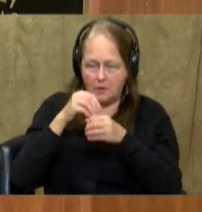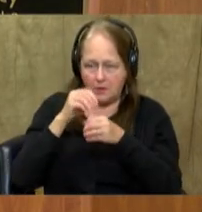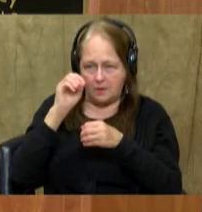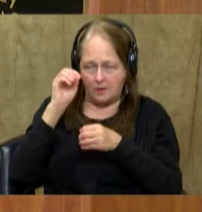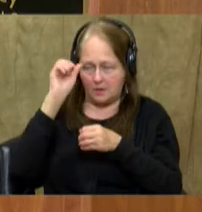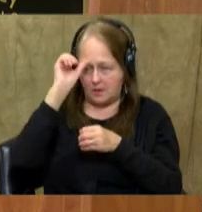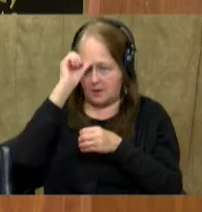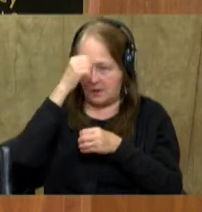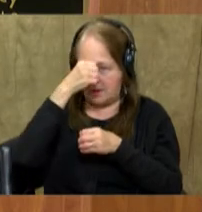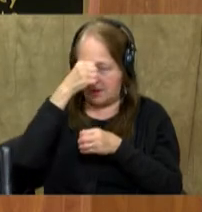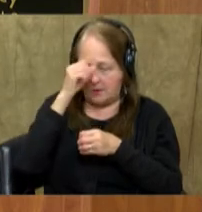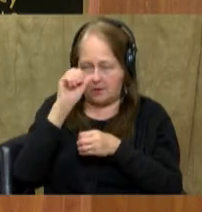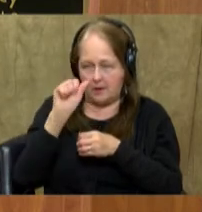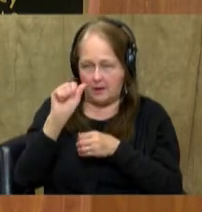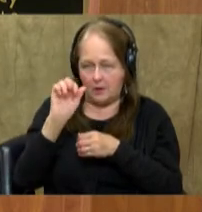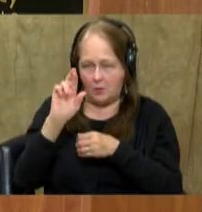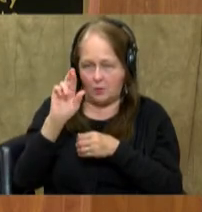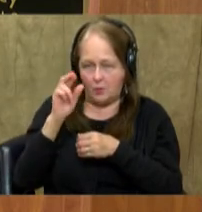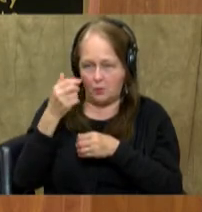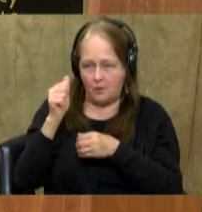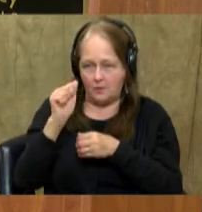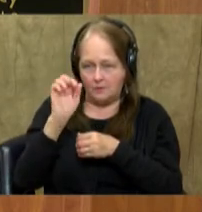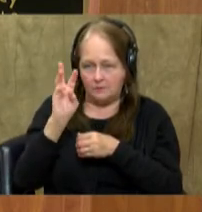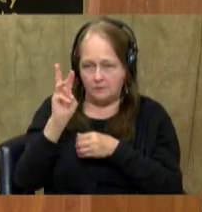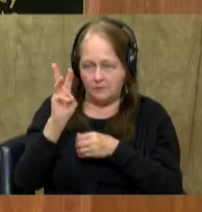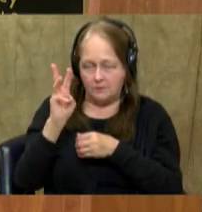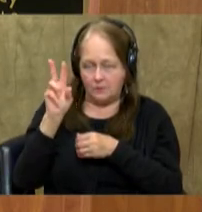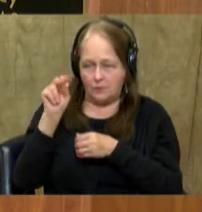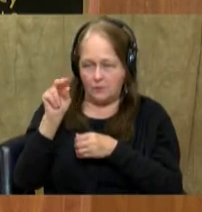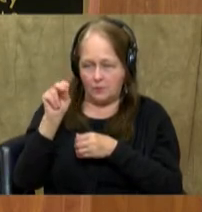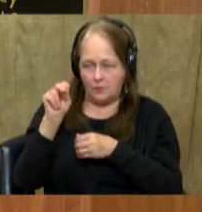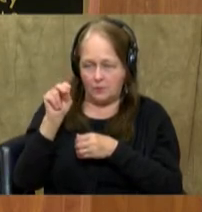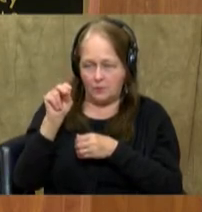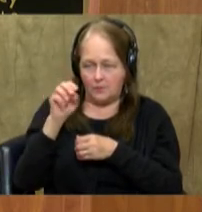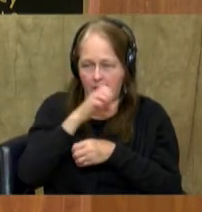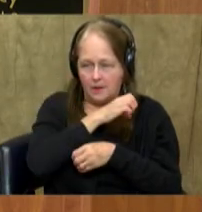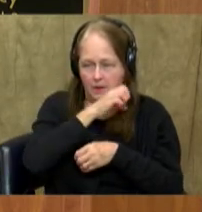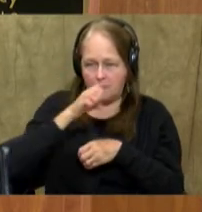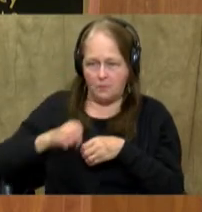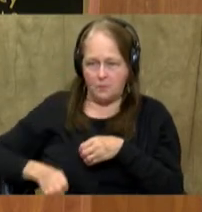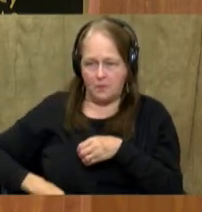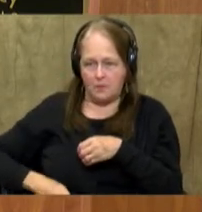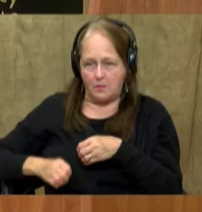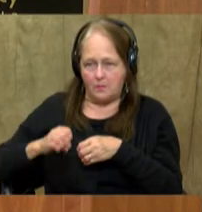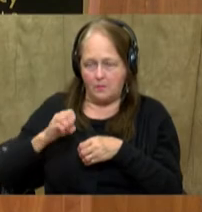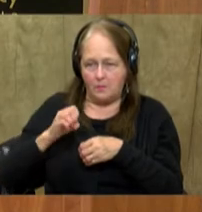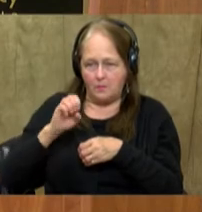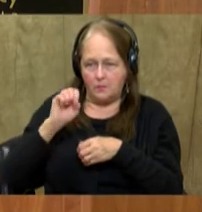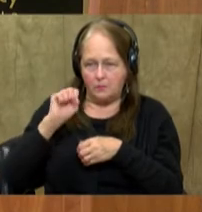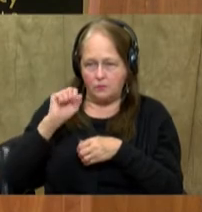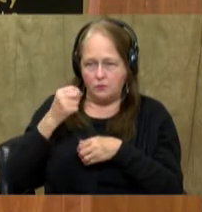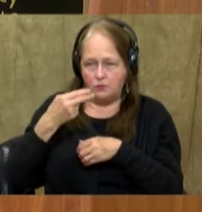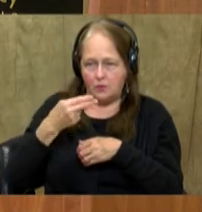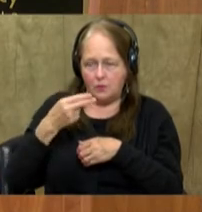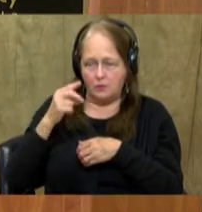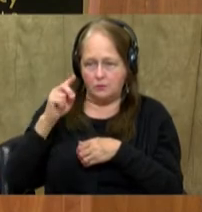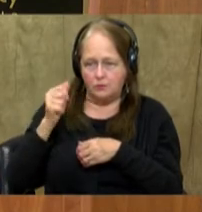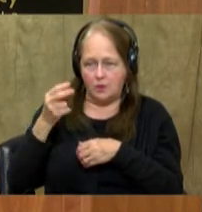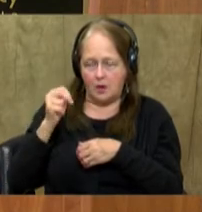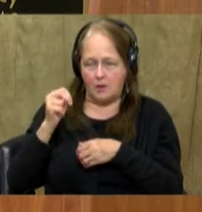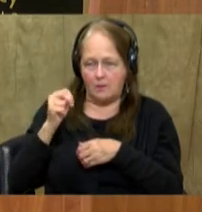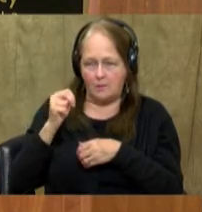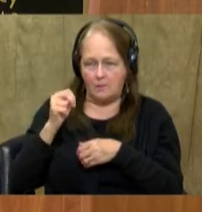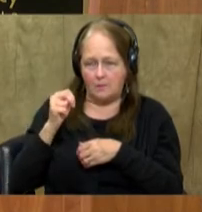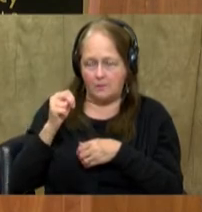Agra, India. It was built in the 1630s by Emperor Shah Jahan. When his wife died in childbirth, he